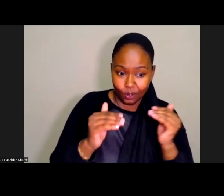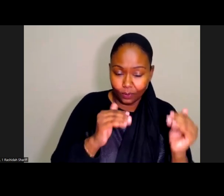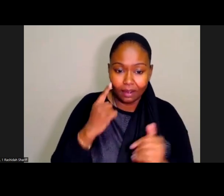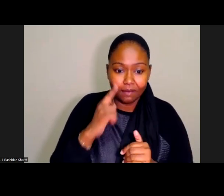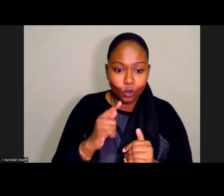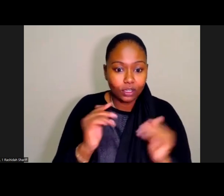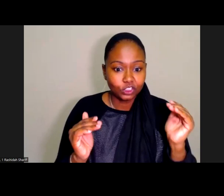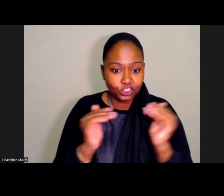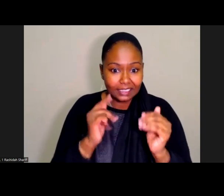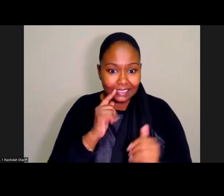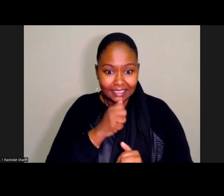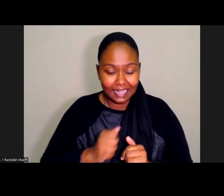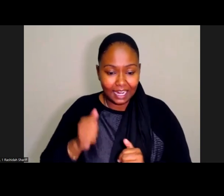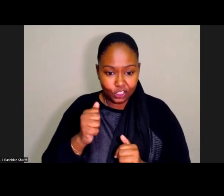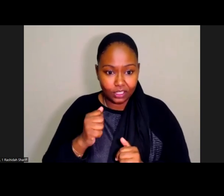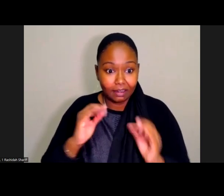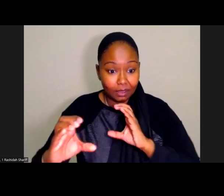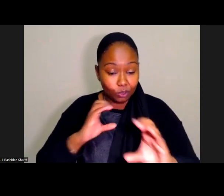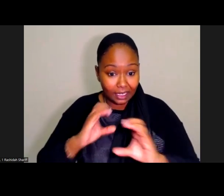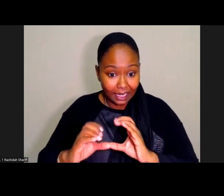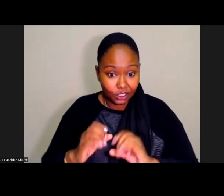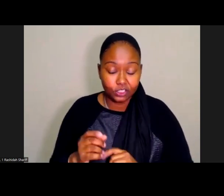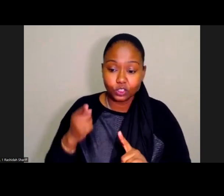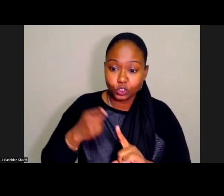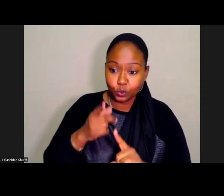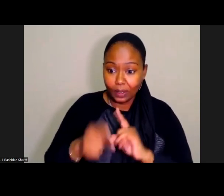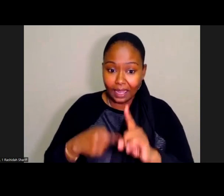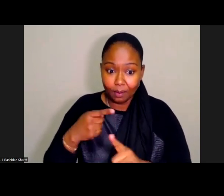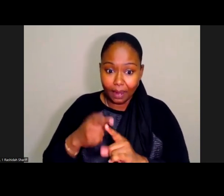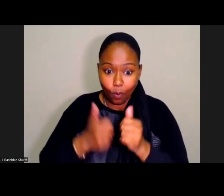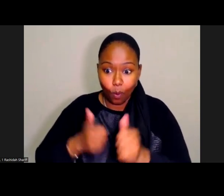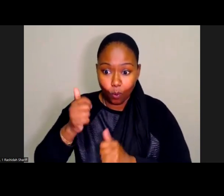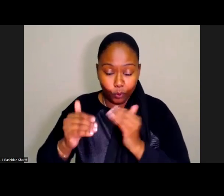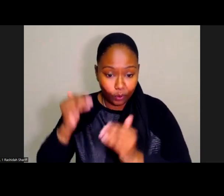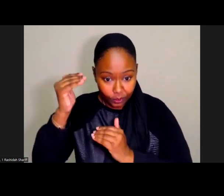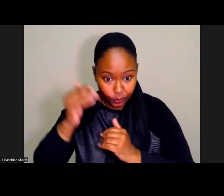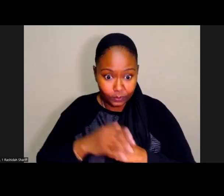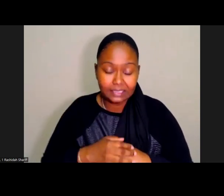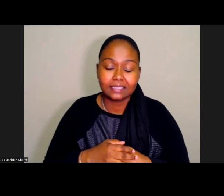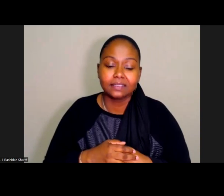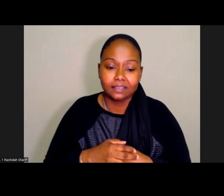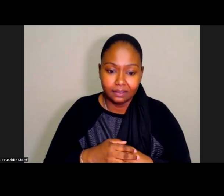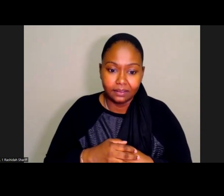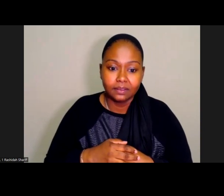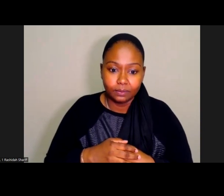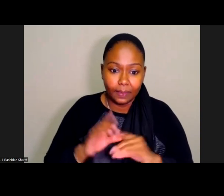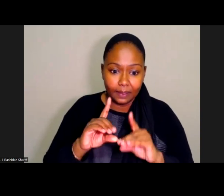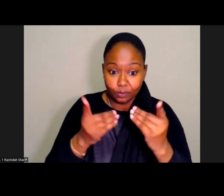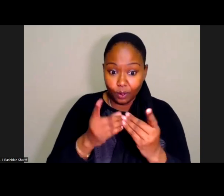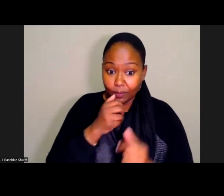presenting on communications to and about older adults, with the Department of Aging presenting, and